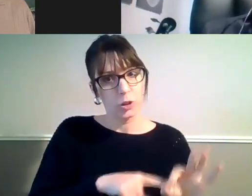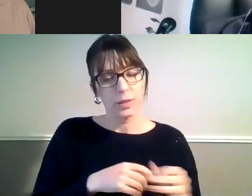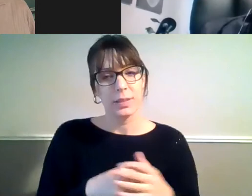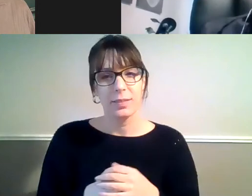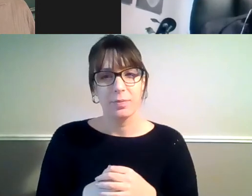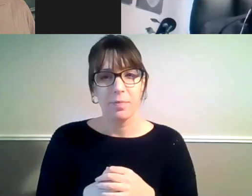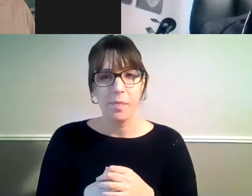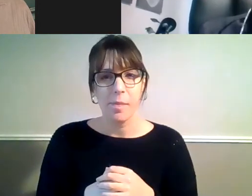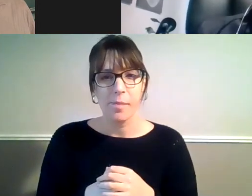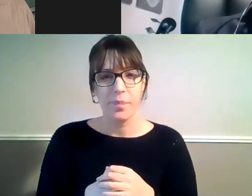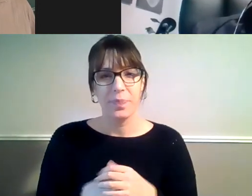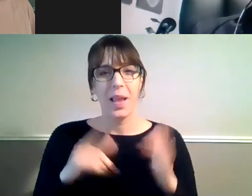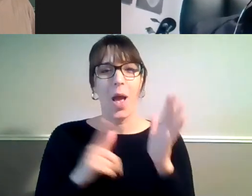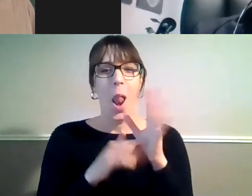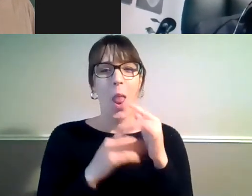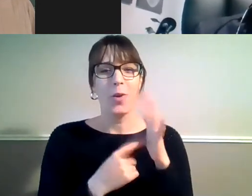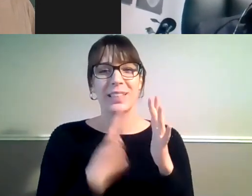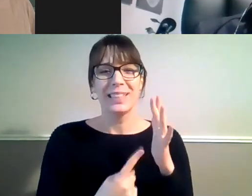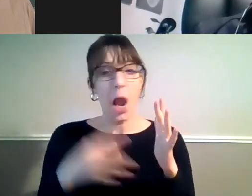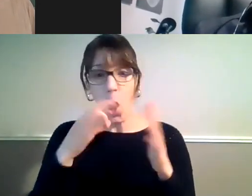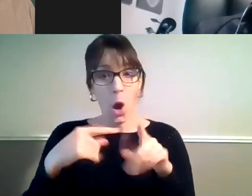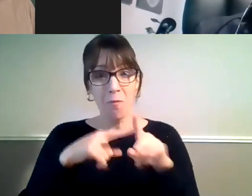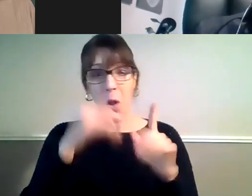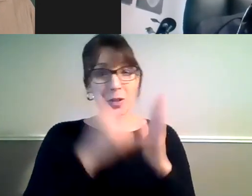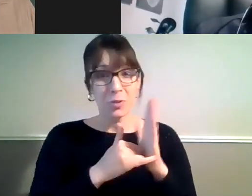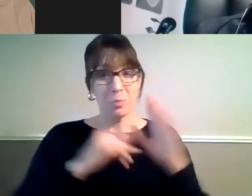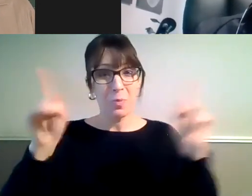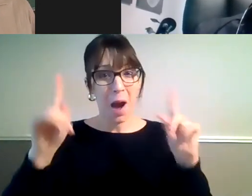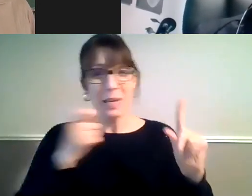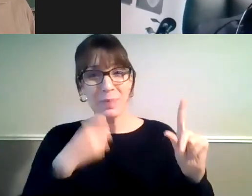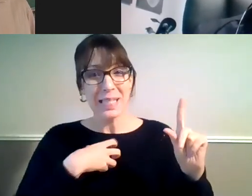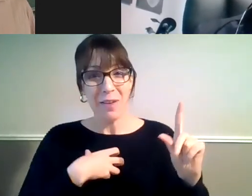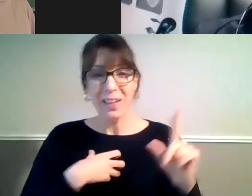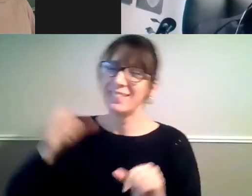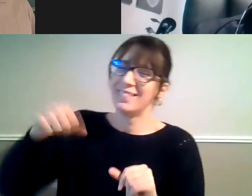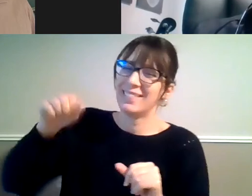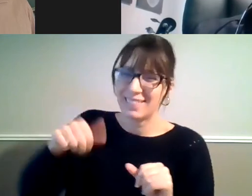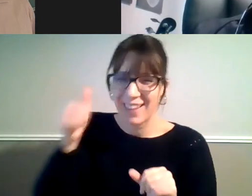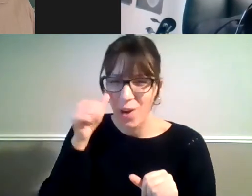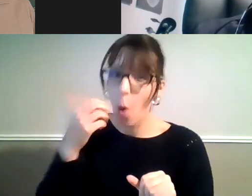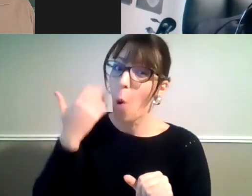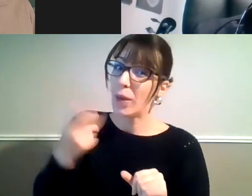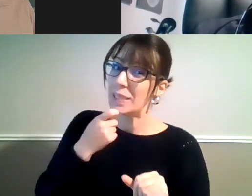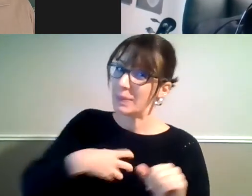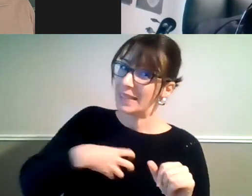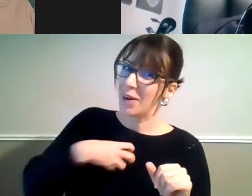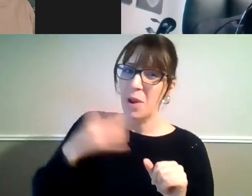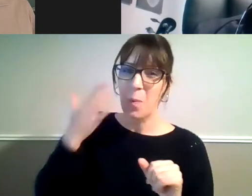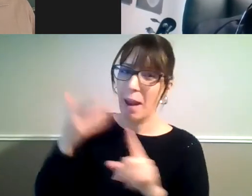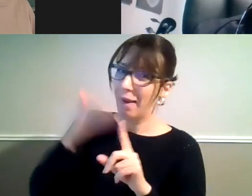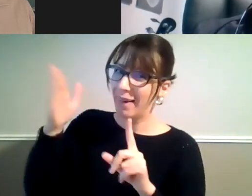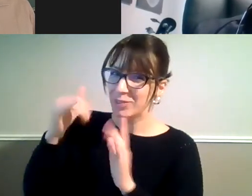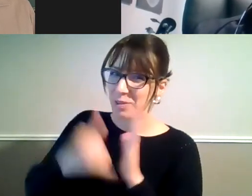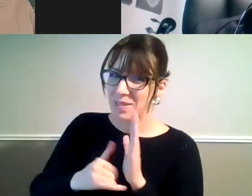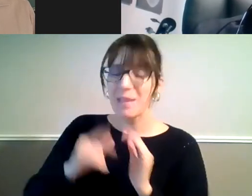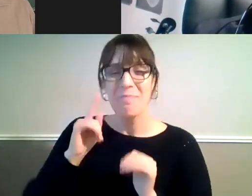frightens me, Graham. I know, yeah, I'm going off script. It's always scary when I do this, but if I'm someone who has come